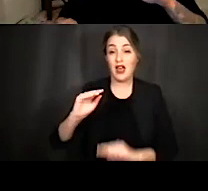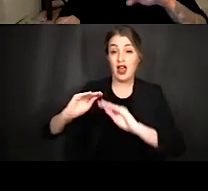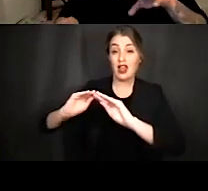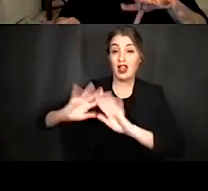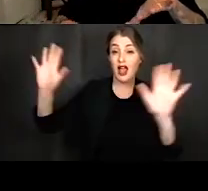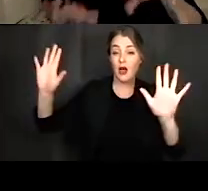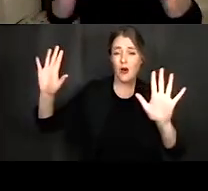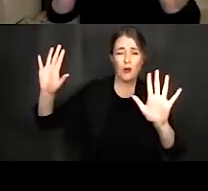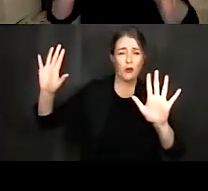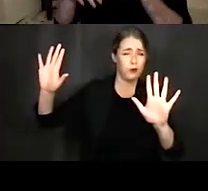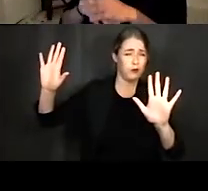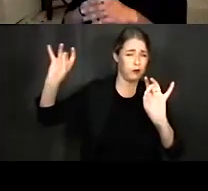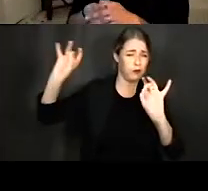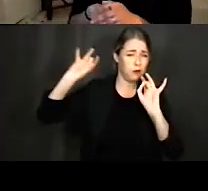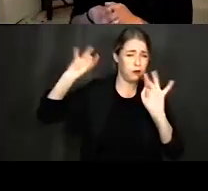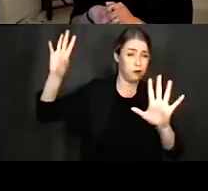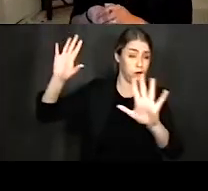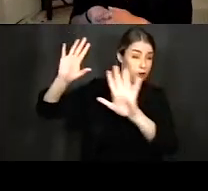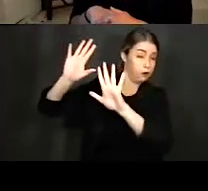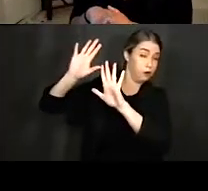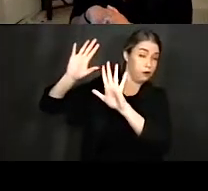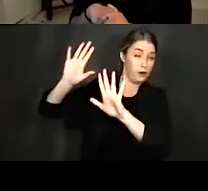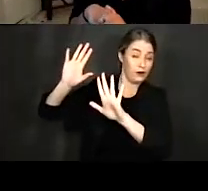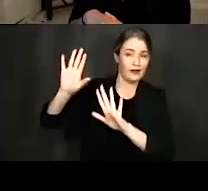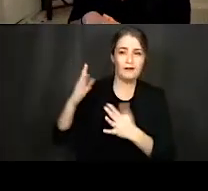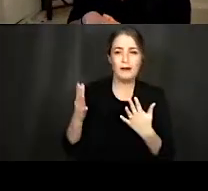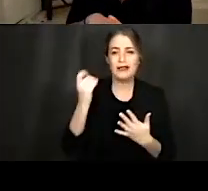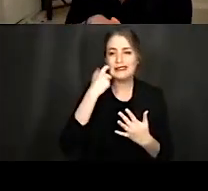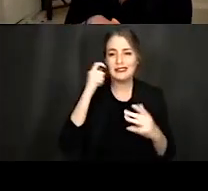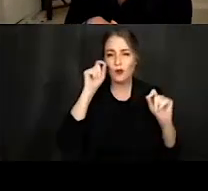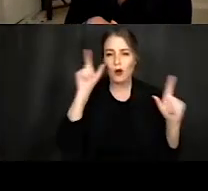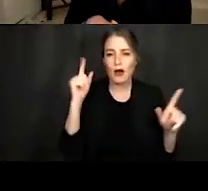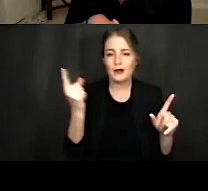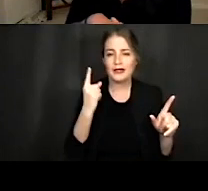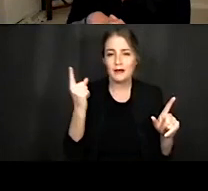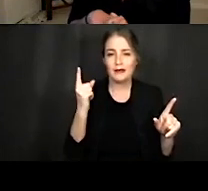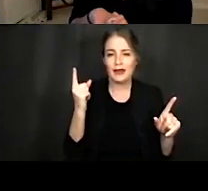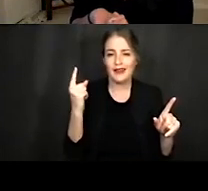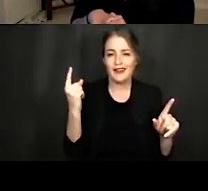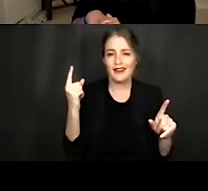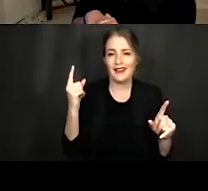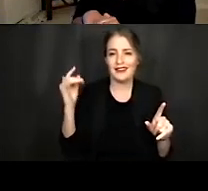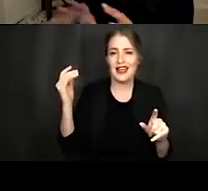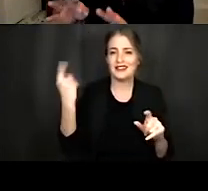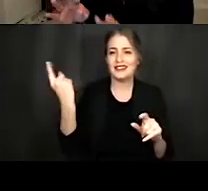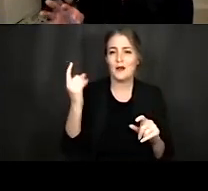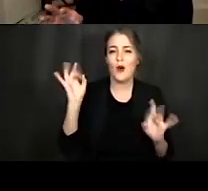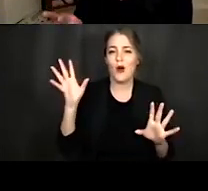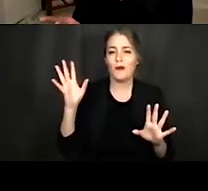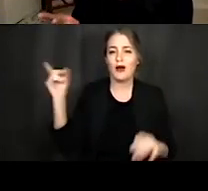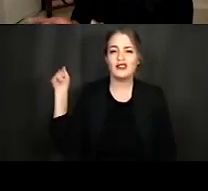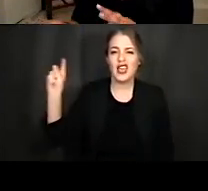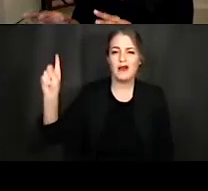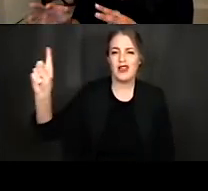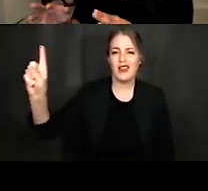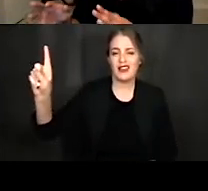shone at you. Maybe you've just woken up and some horrible soul has pulled the curtains open. Something happens.